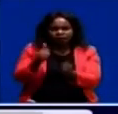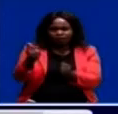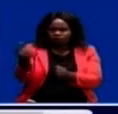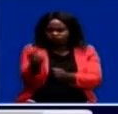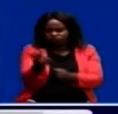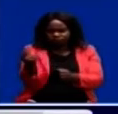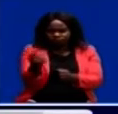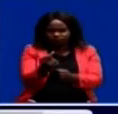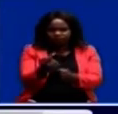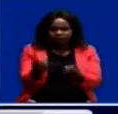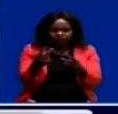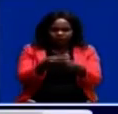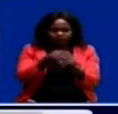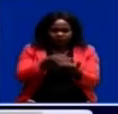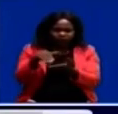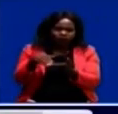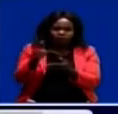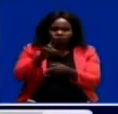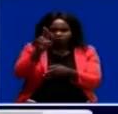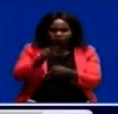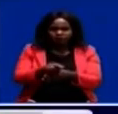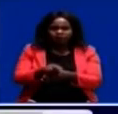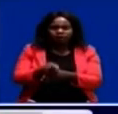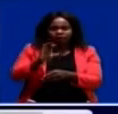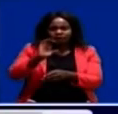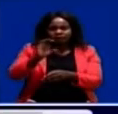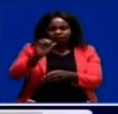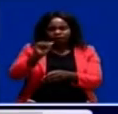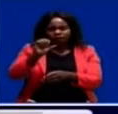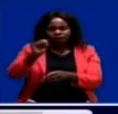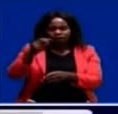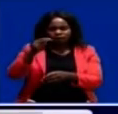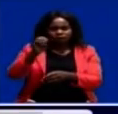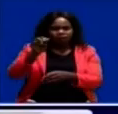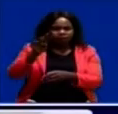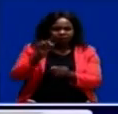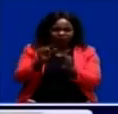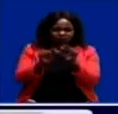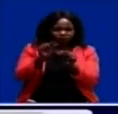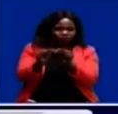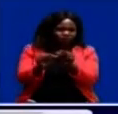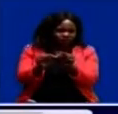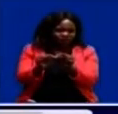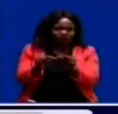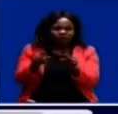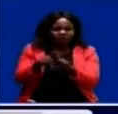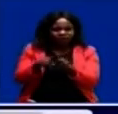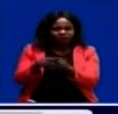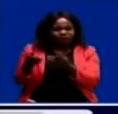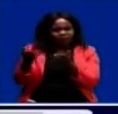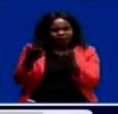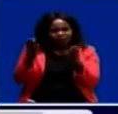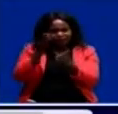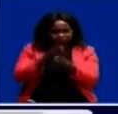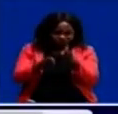multi-million dollar cash nut and aquaculture projects, as well as the infrastructure development being rolled out as some of the